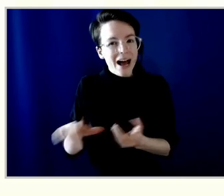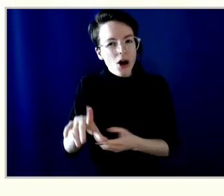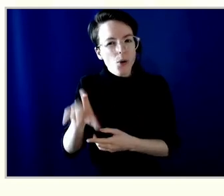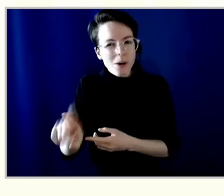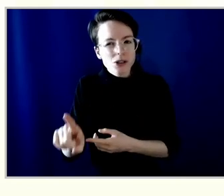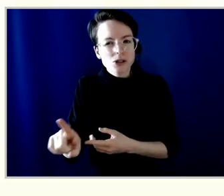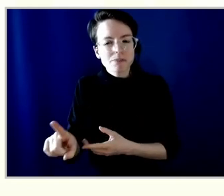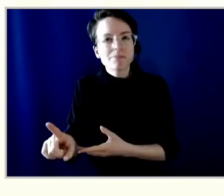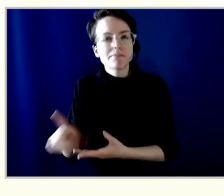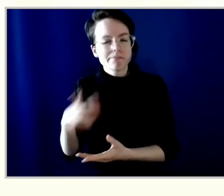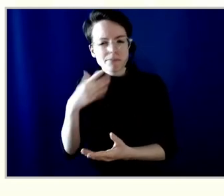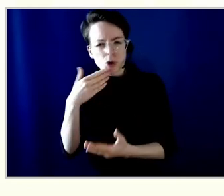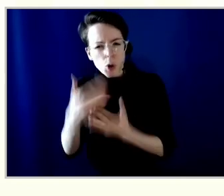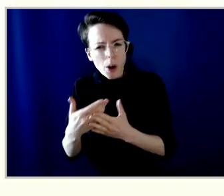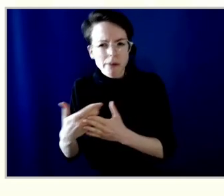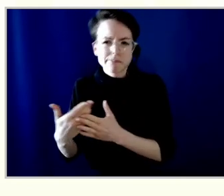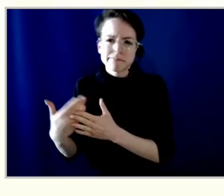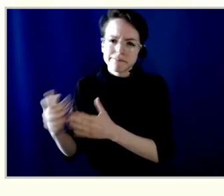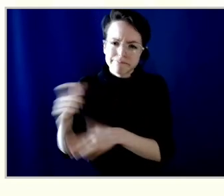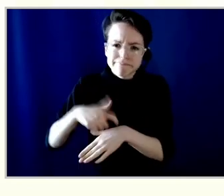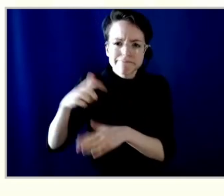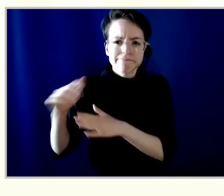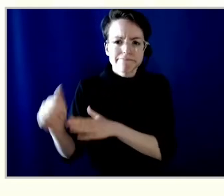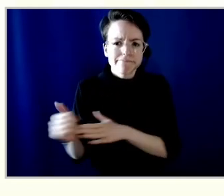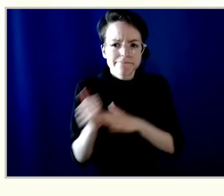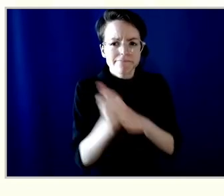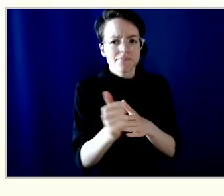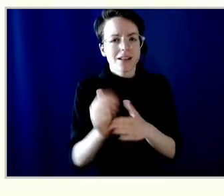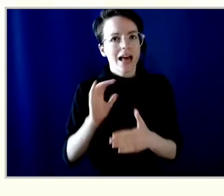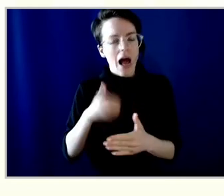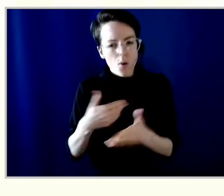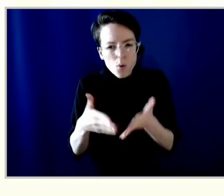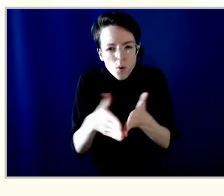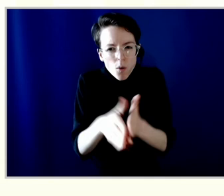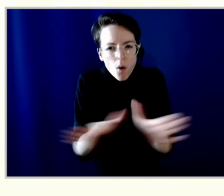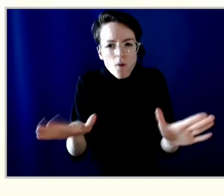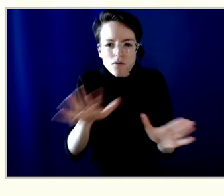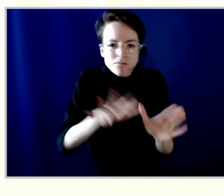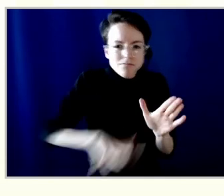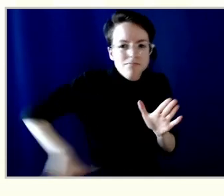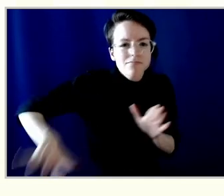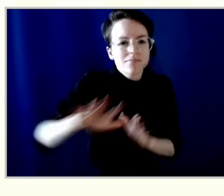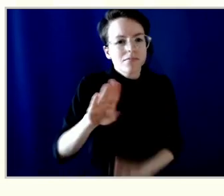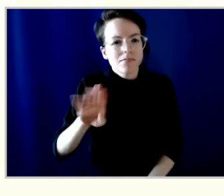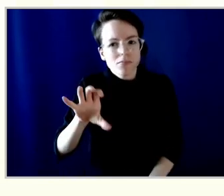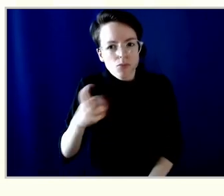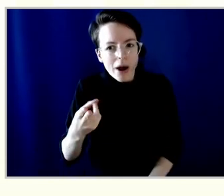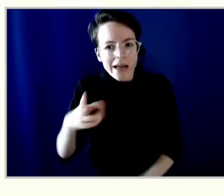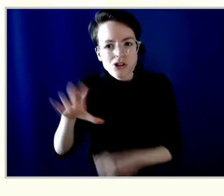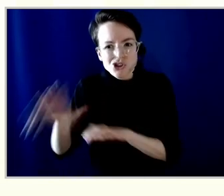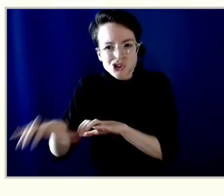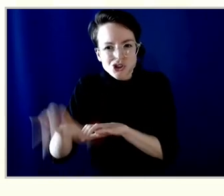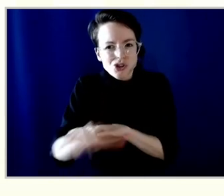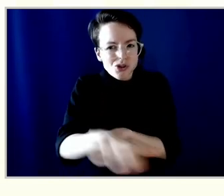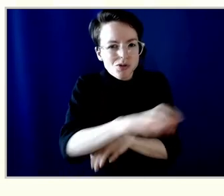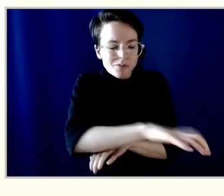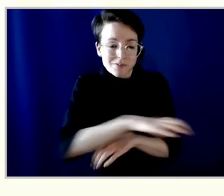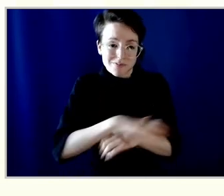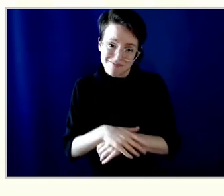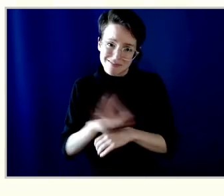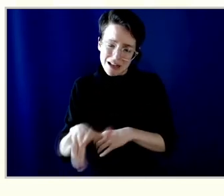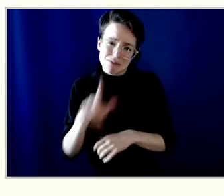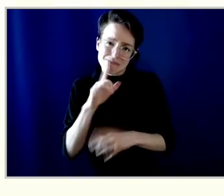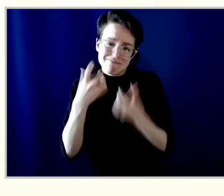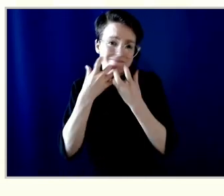about our overall branch footprint and our network. You know, it's an extremely important part of Vancity and we have been making changes.